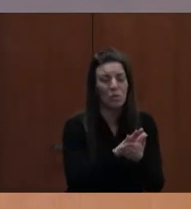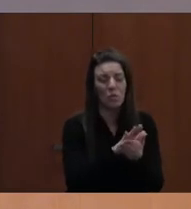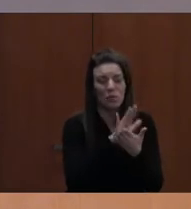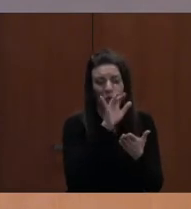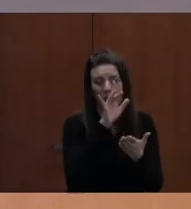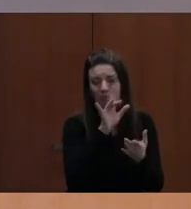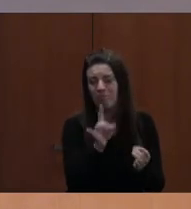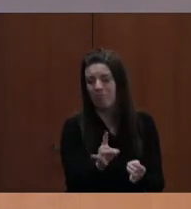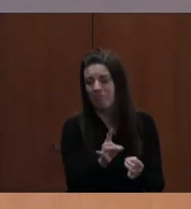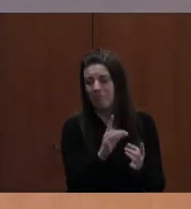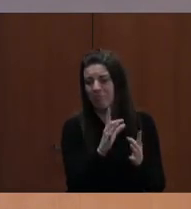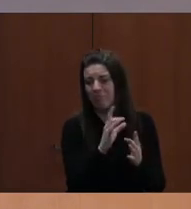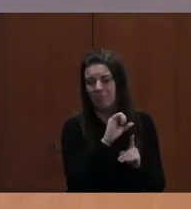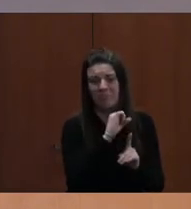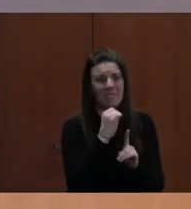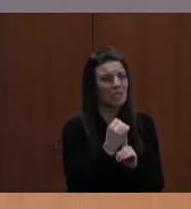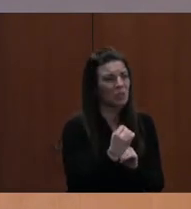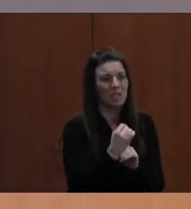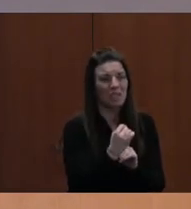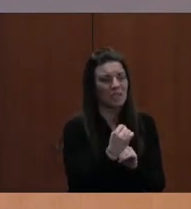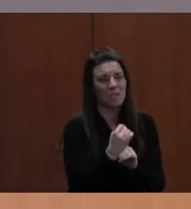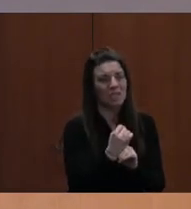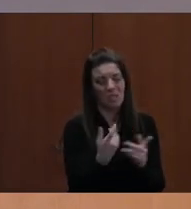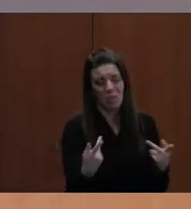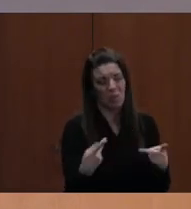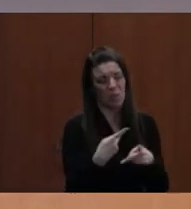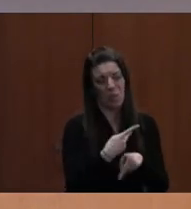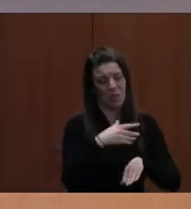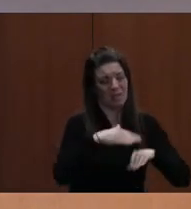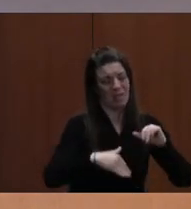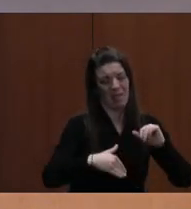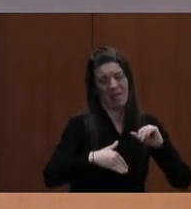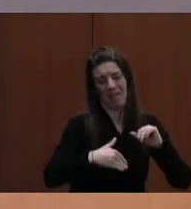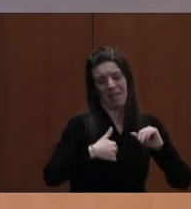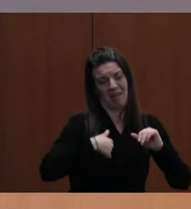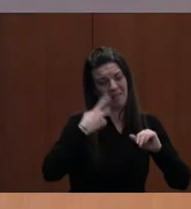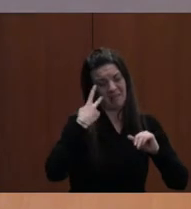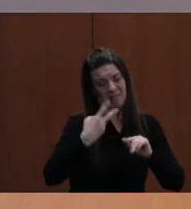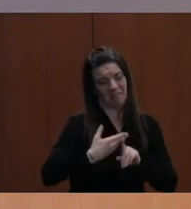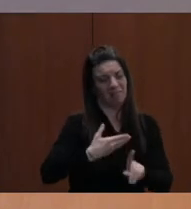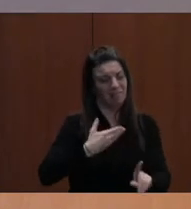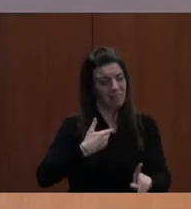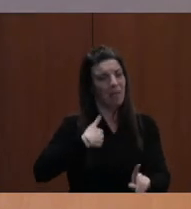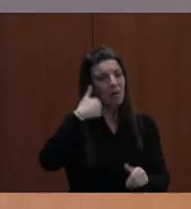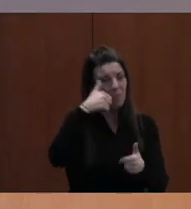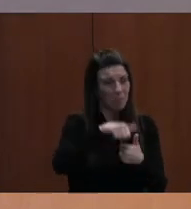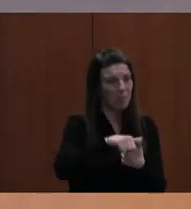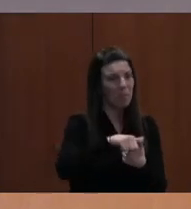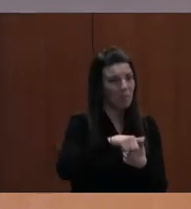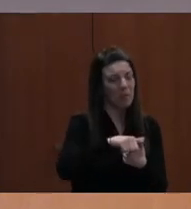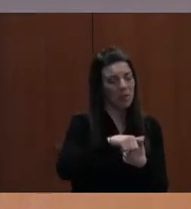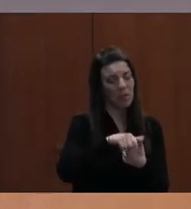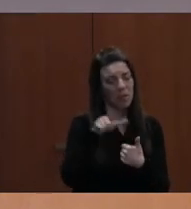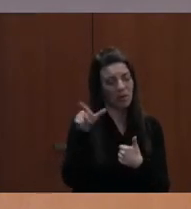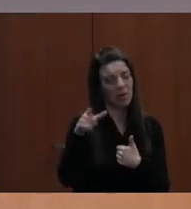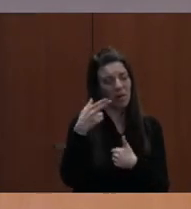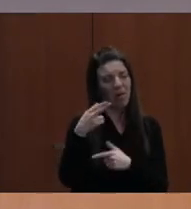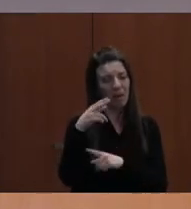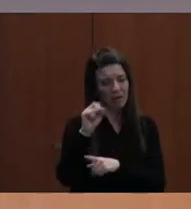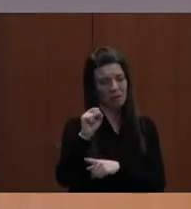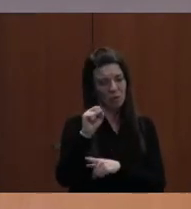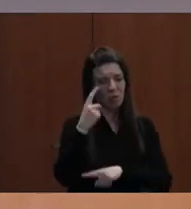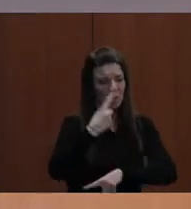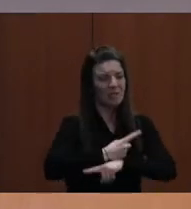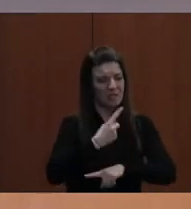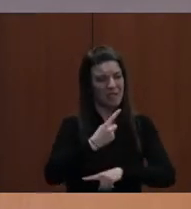are far worse than I ever faced. I do remember having taught high school one day. I had a young